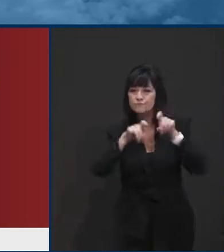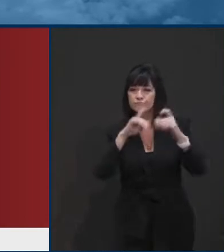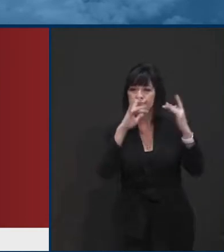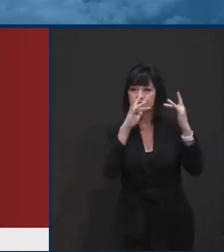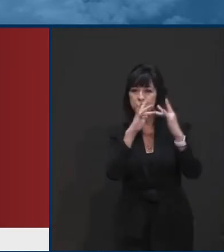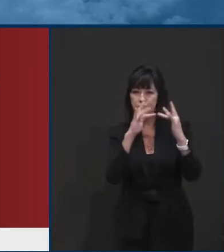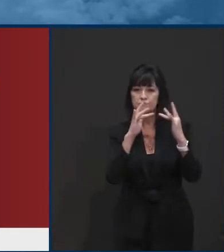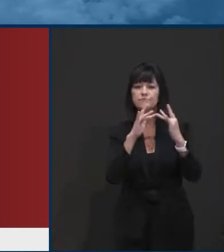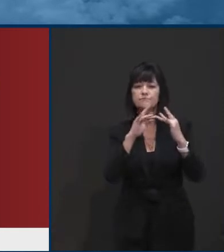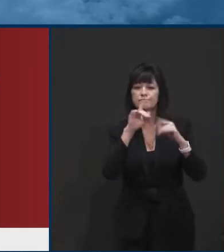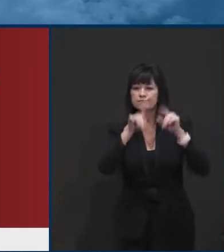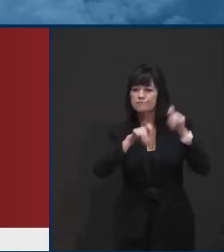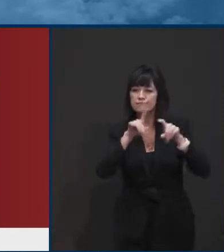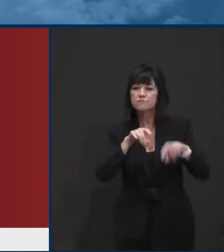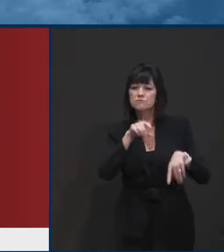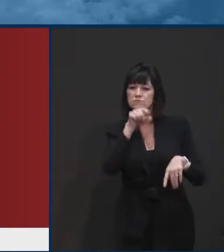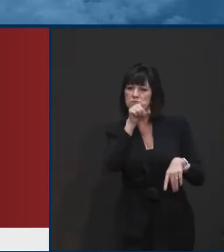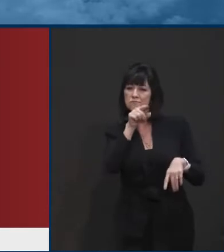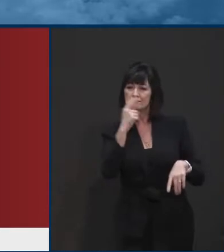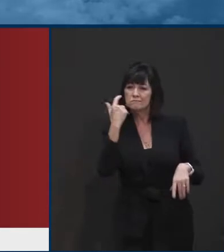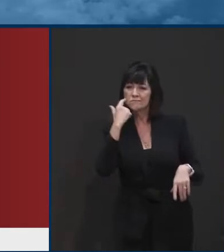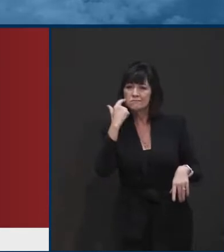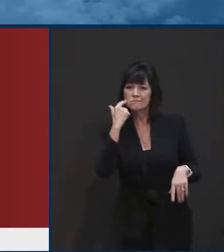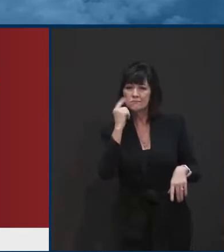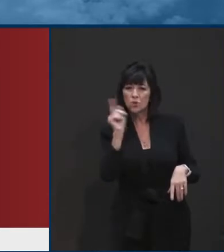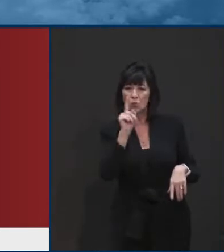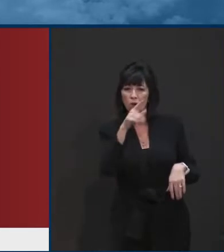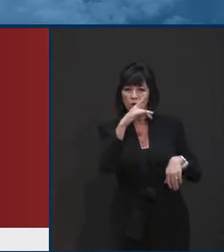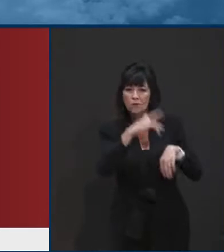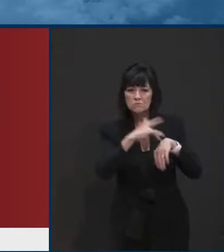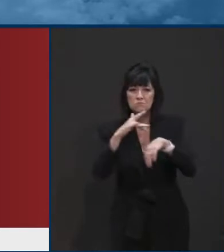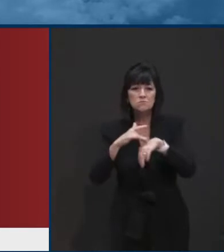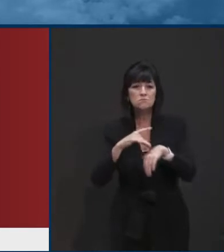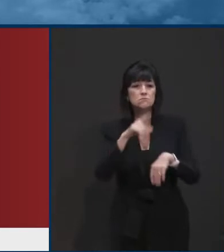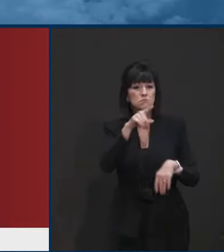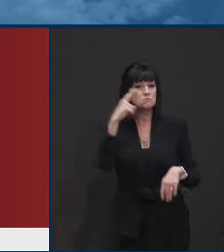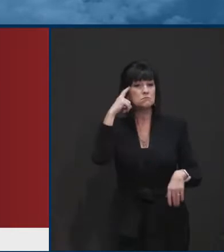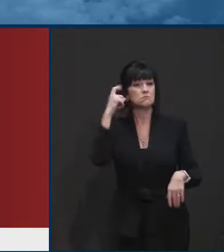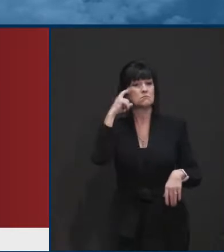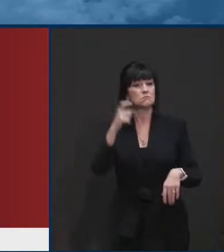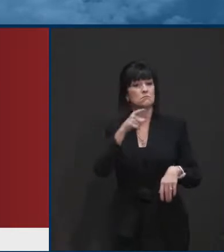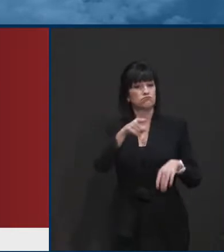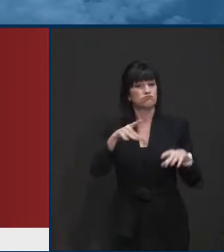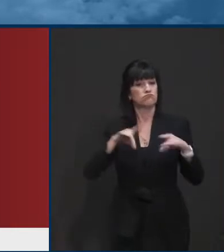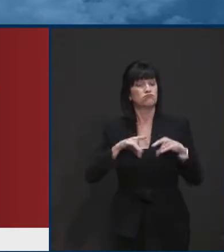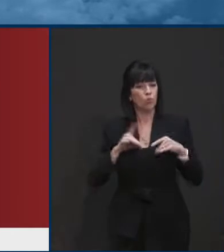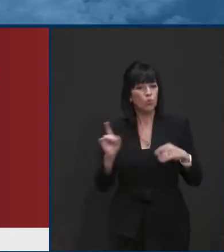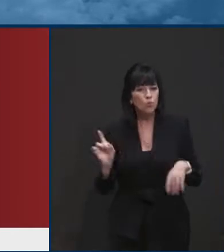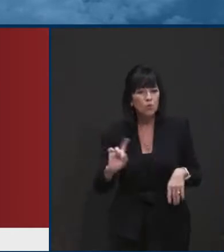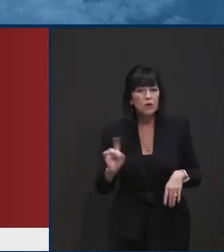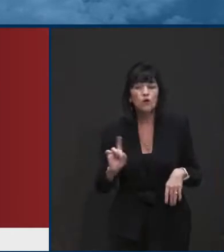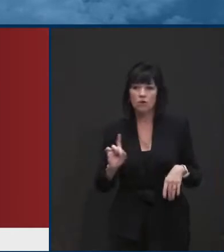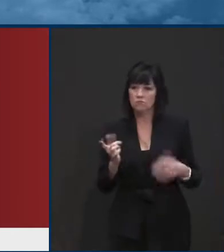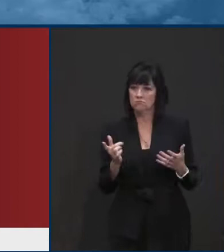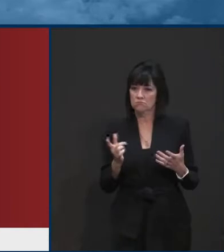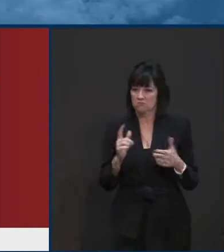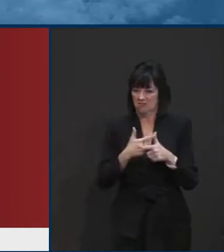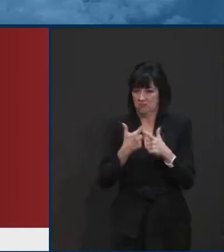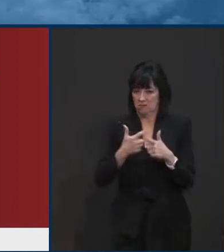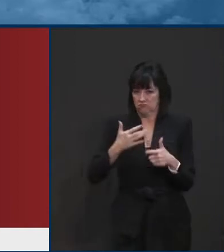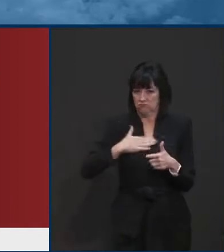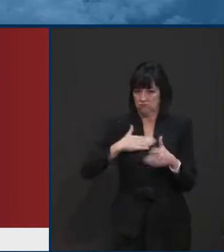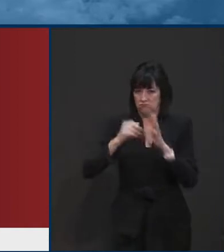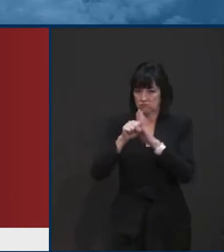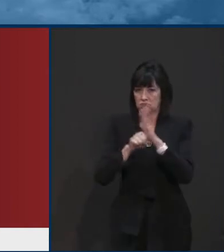that mask wearing is probably the most important thing that can be done. can cut down by over